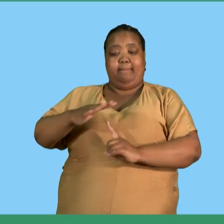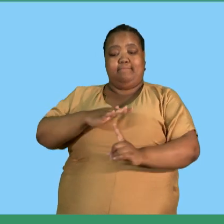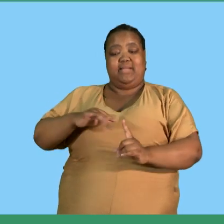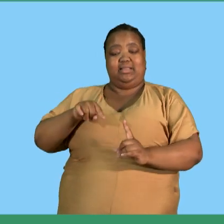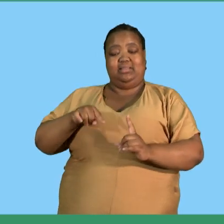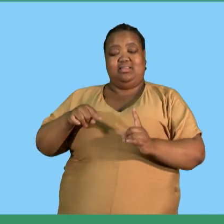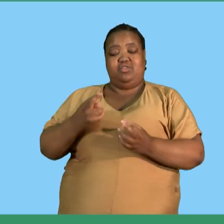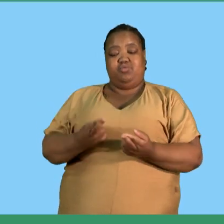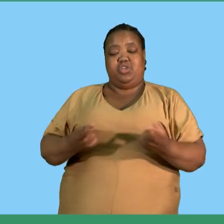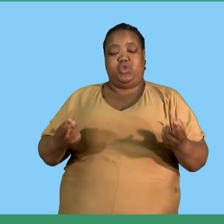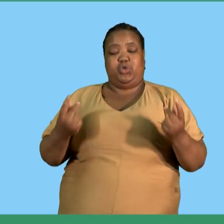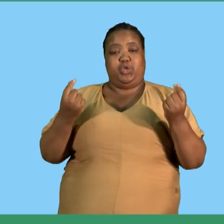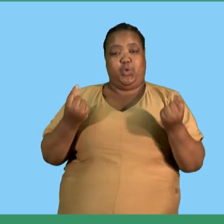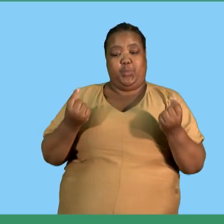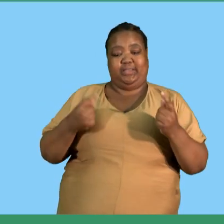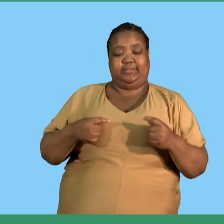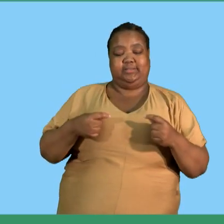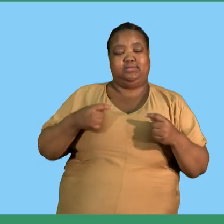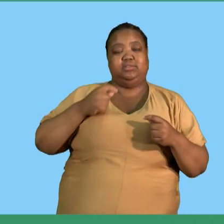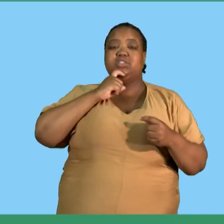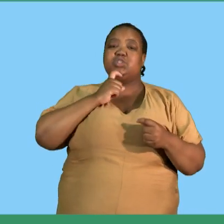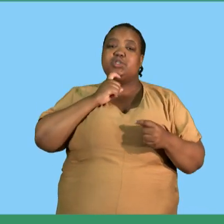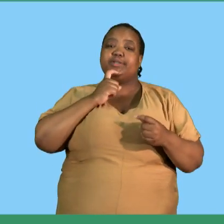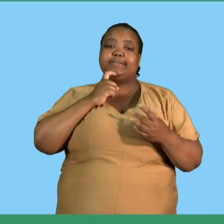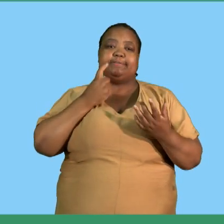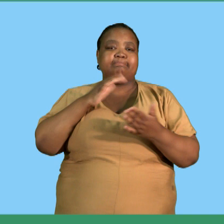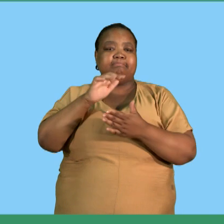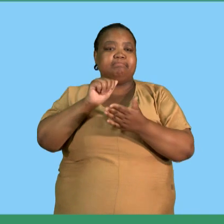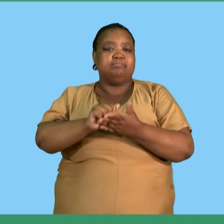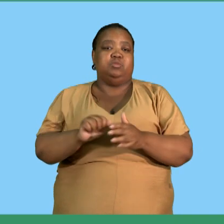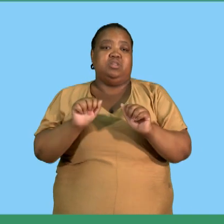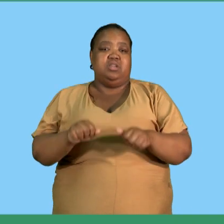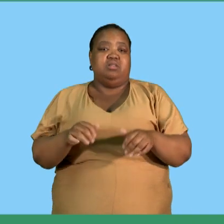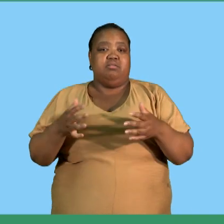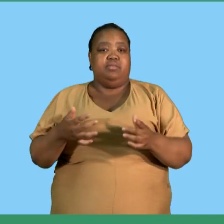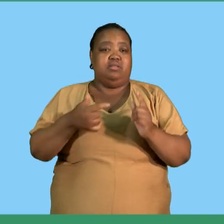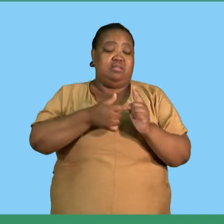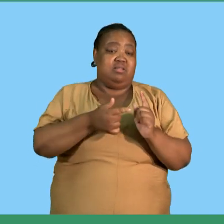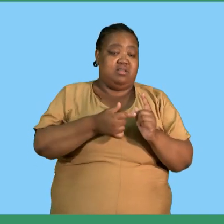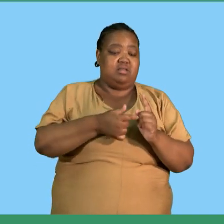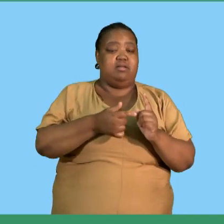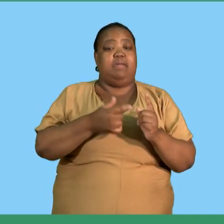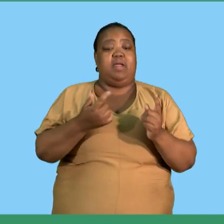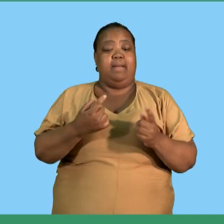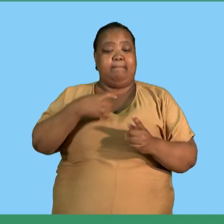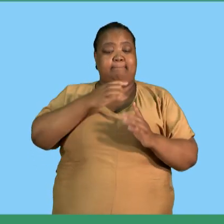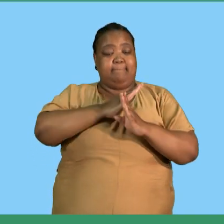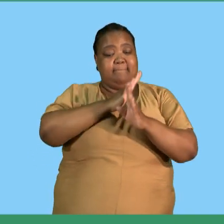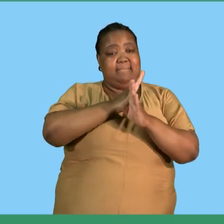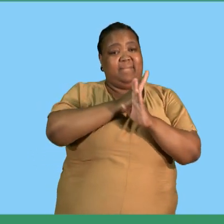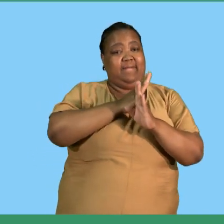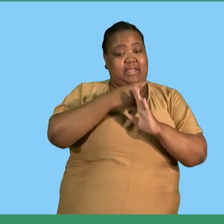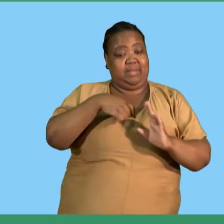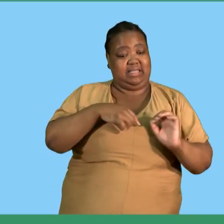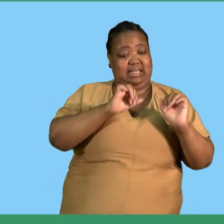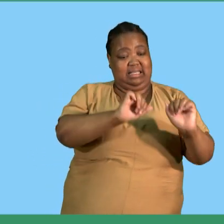or funds so what happened there they said he uses the business truck for private trips so